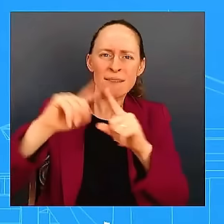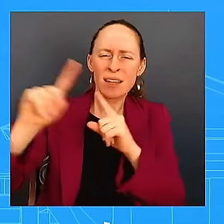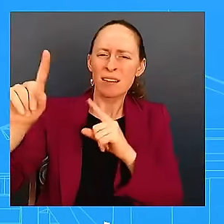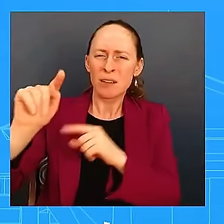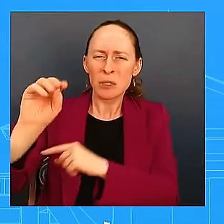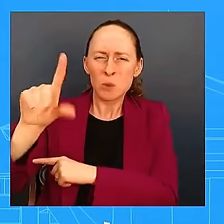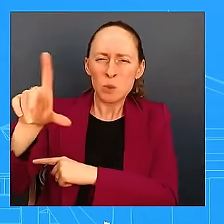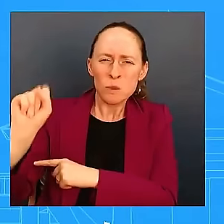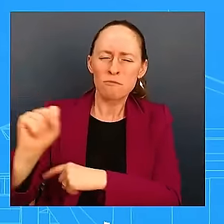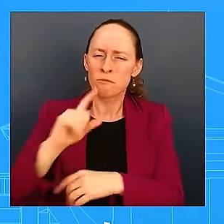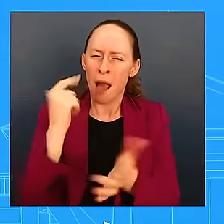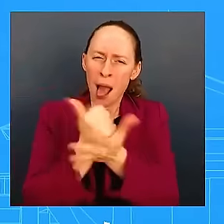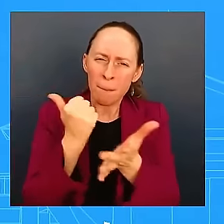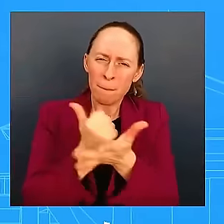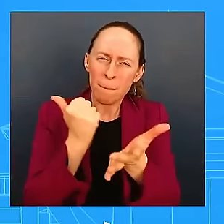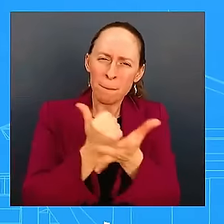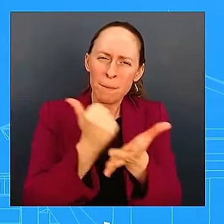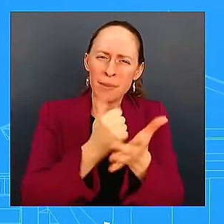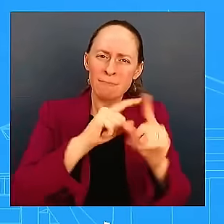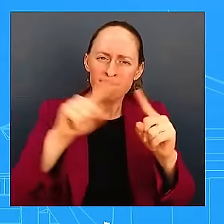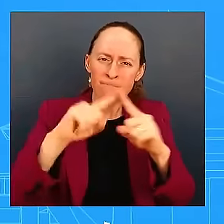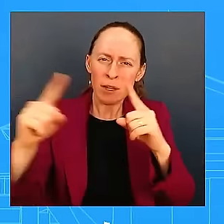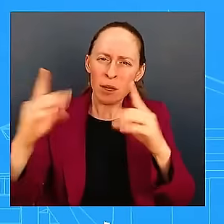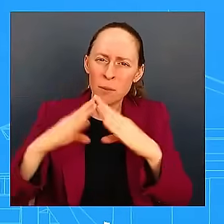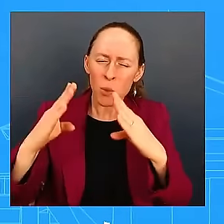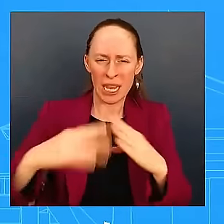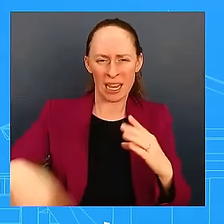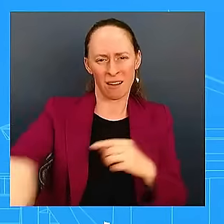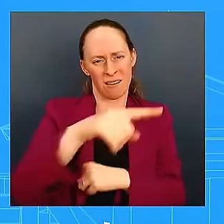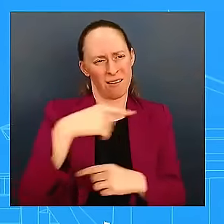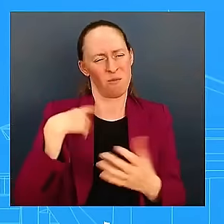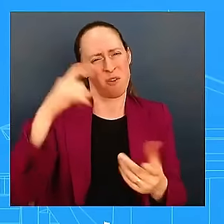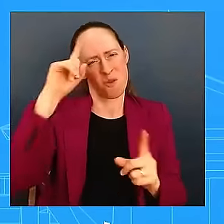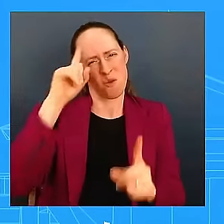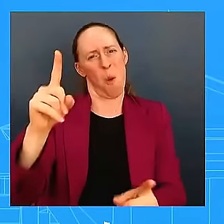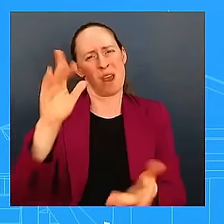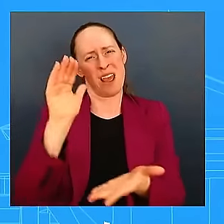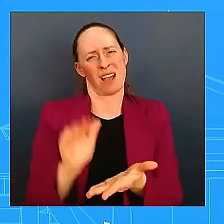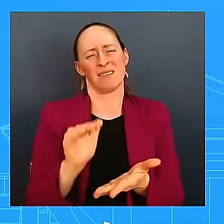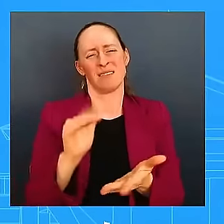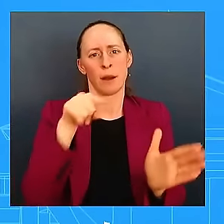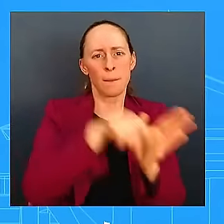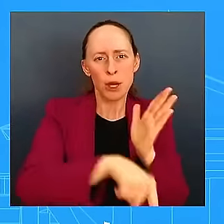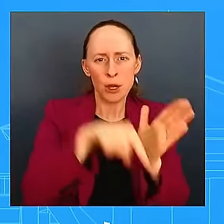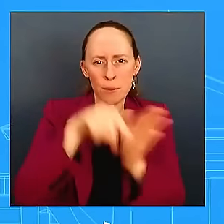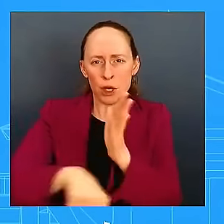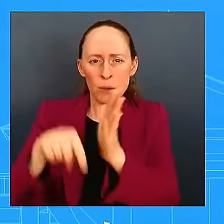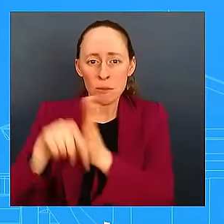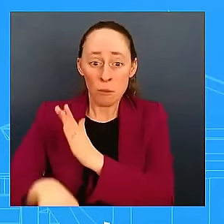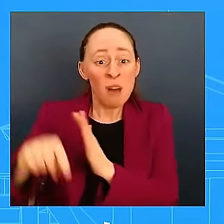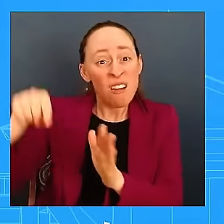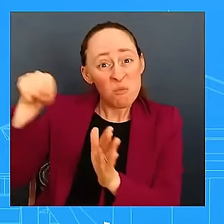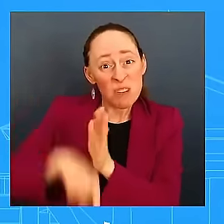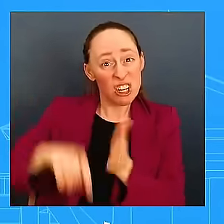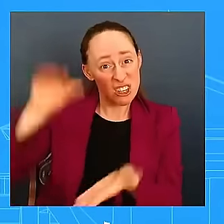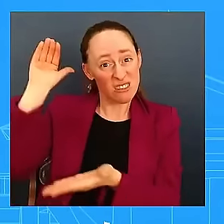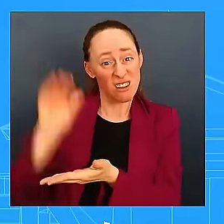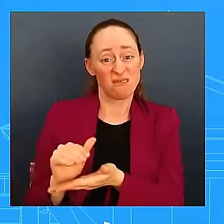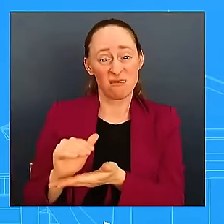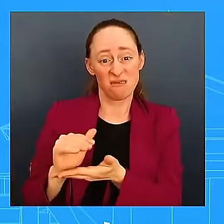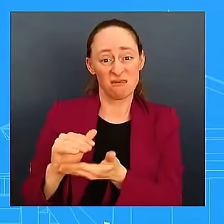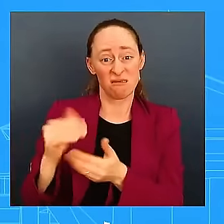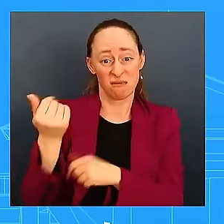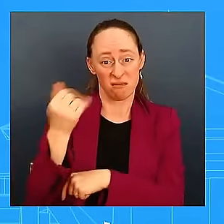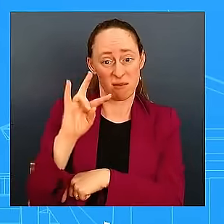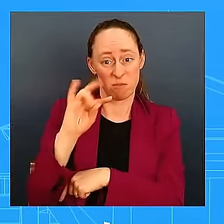Homicide rates are down 17% compared to the same time last year, and the